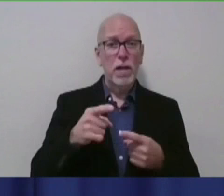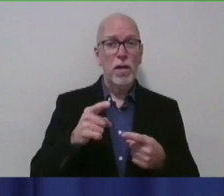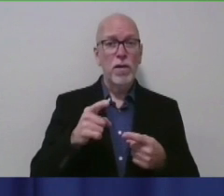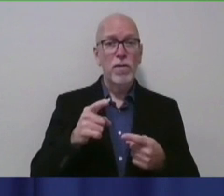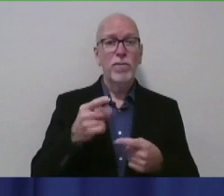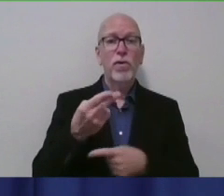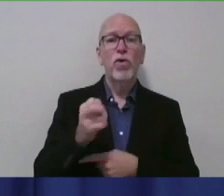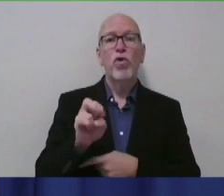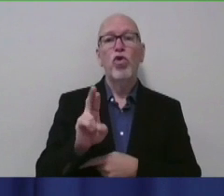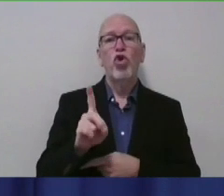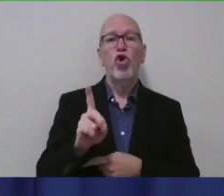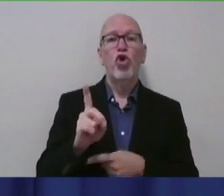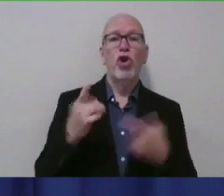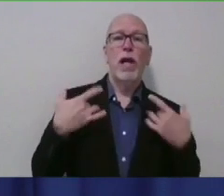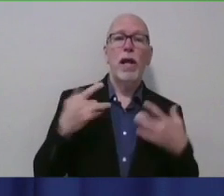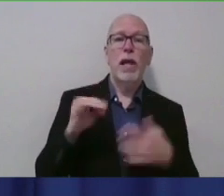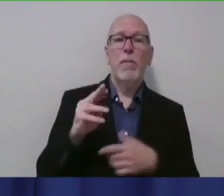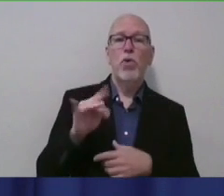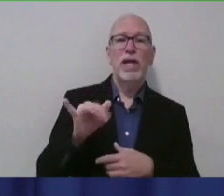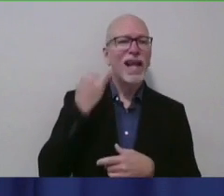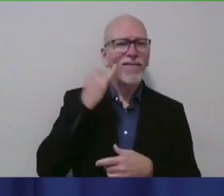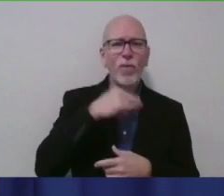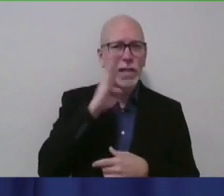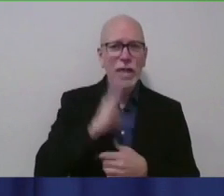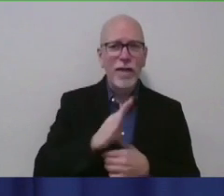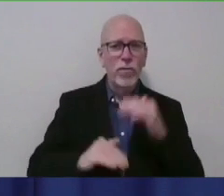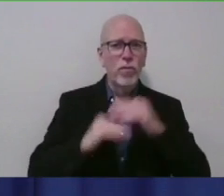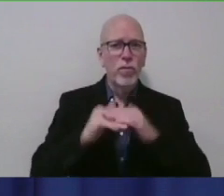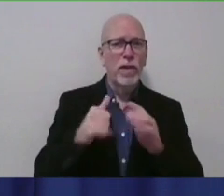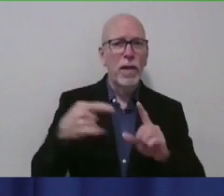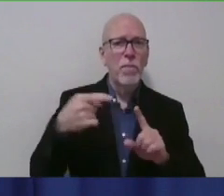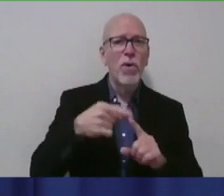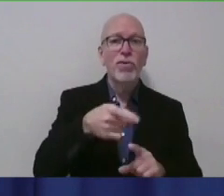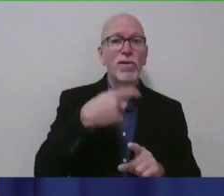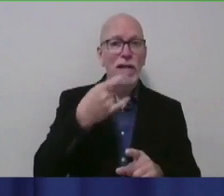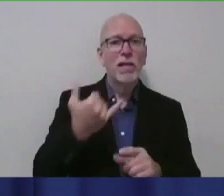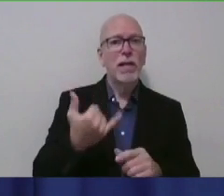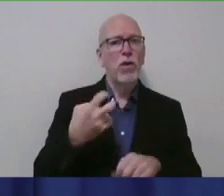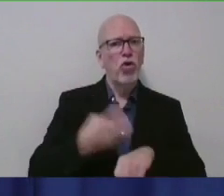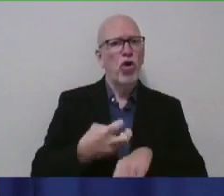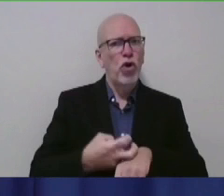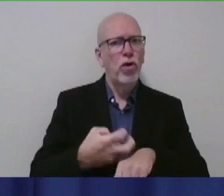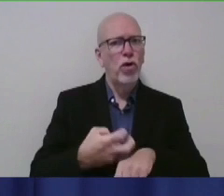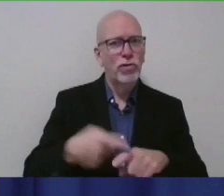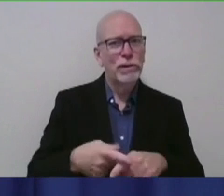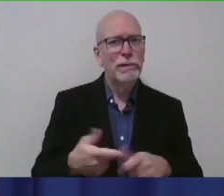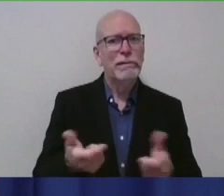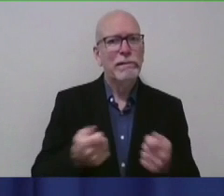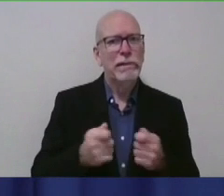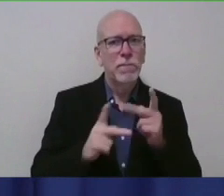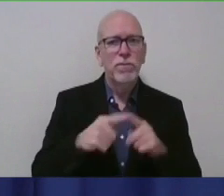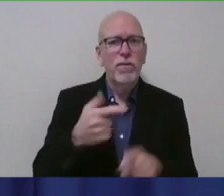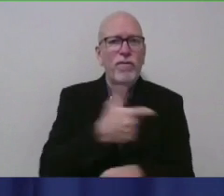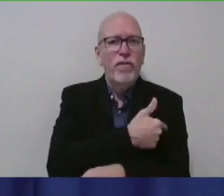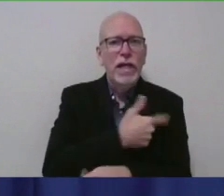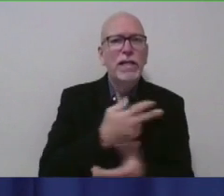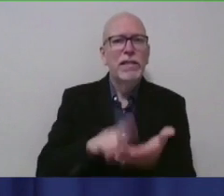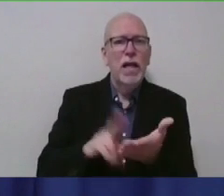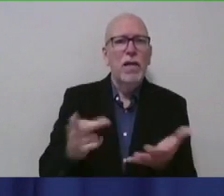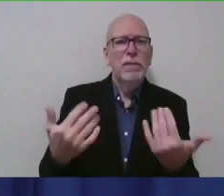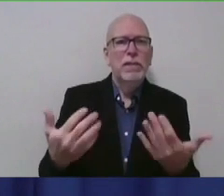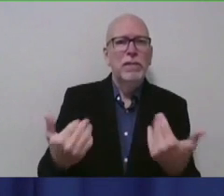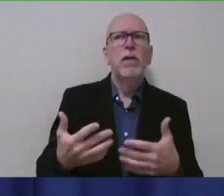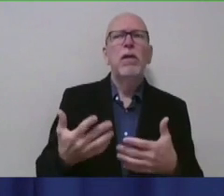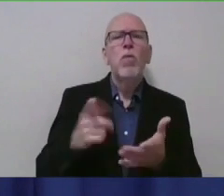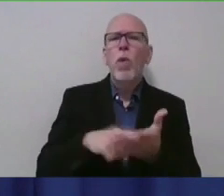what happens if we never reach that point? I know you mentioned it's getting harder and harder to get people vaccinated, to sign up to get that vaccine. What